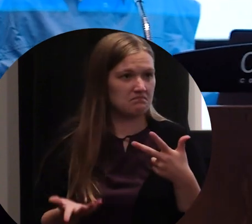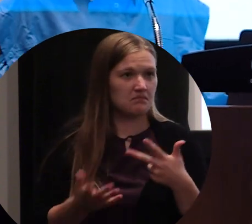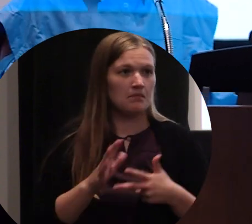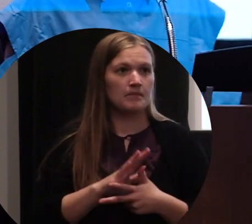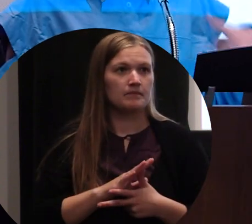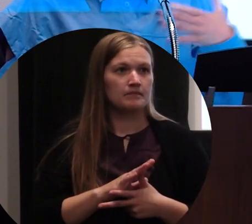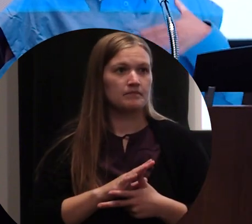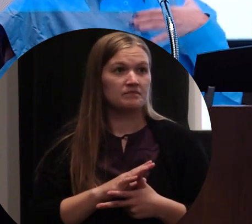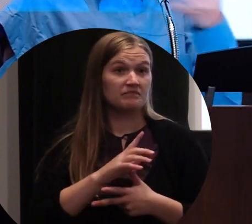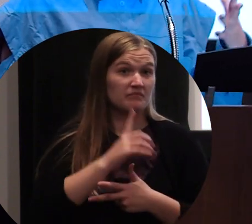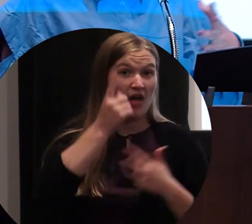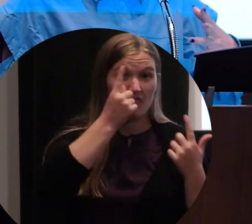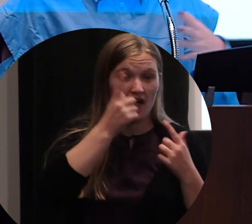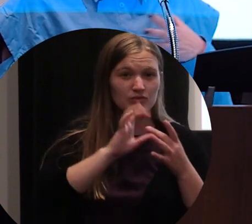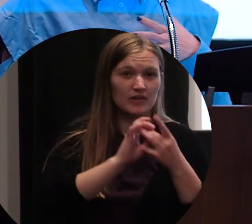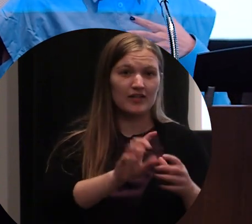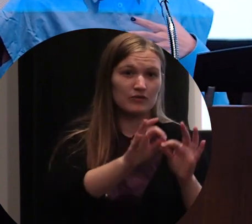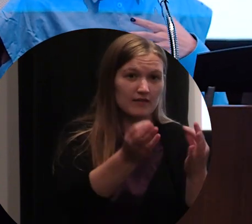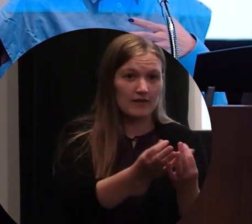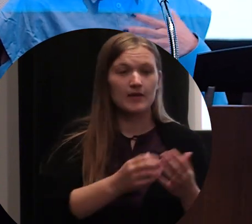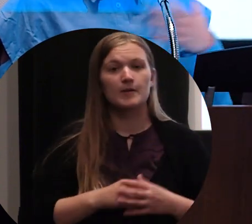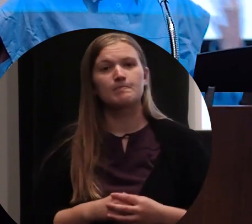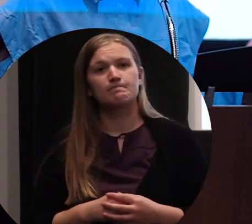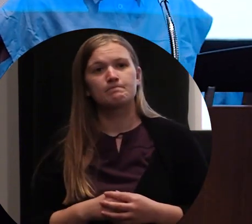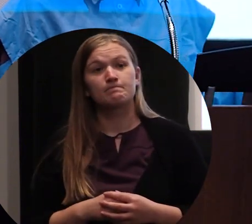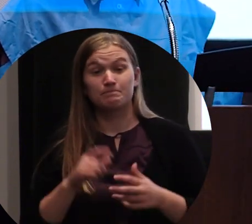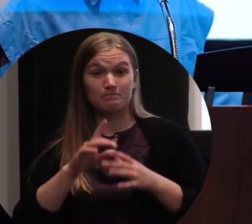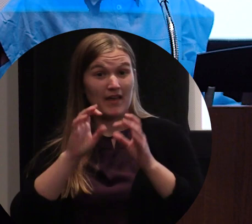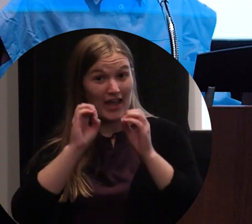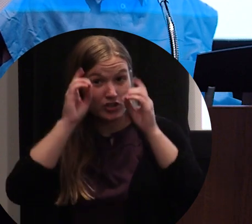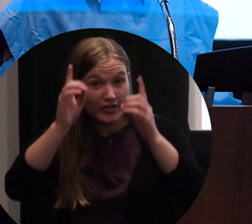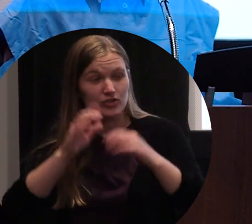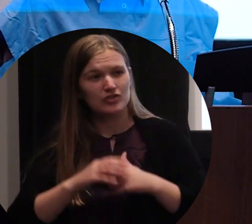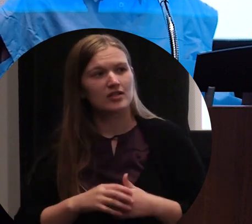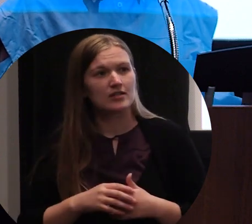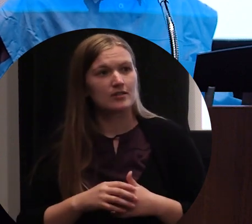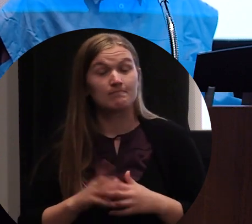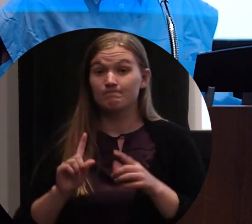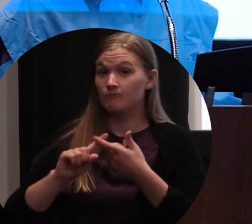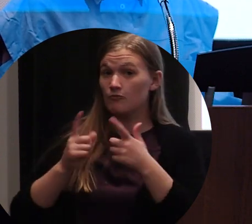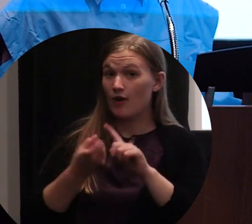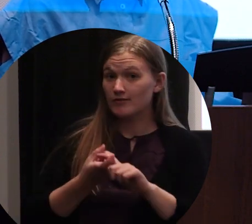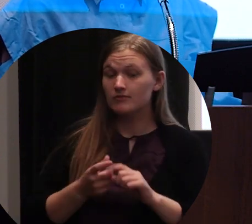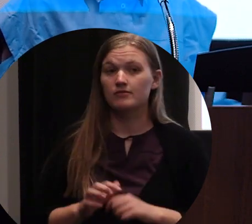thoughts around family or about education, friendship.